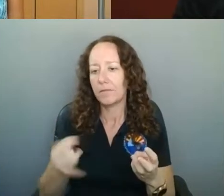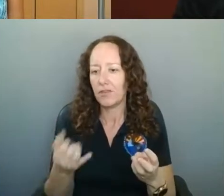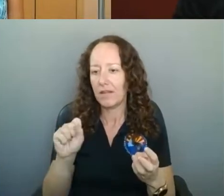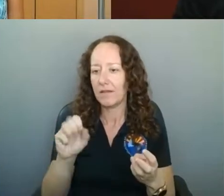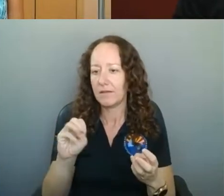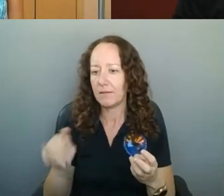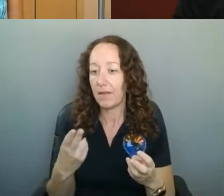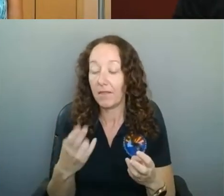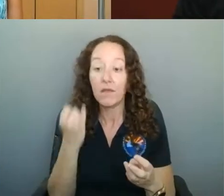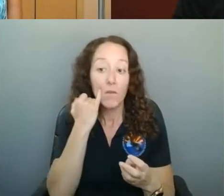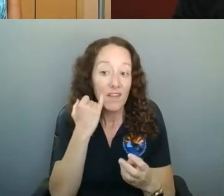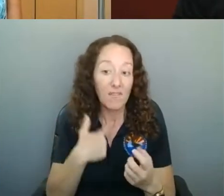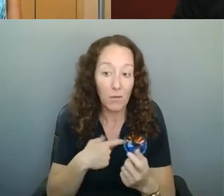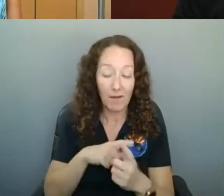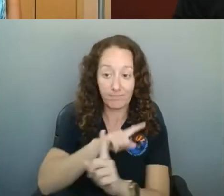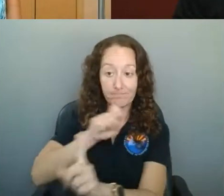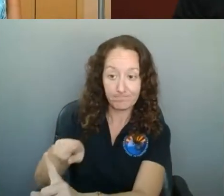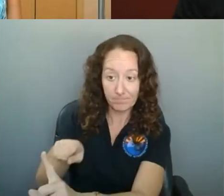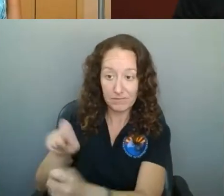direct your question to. So I'll turn it over to Amy.